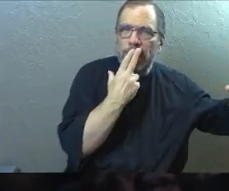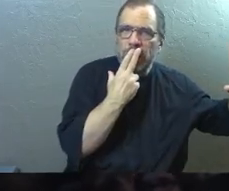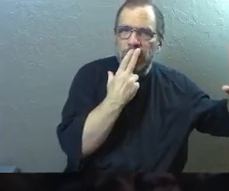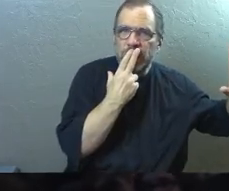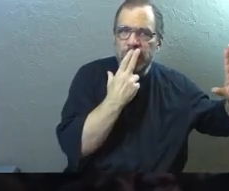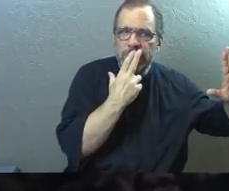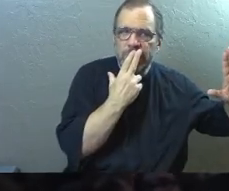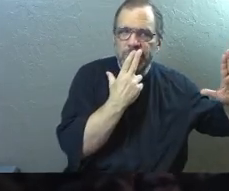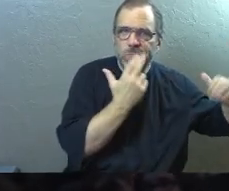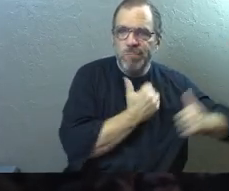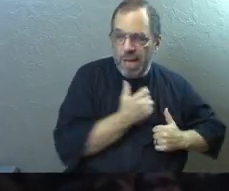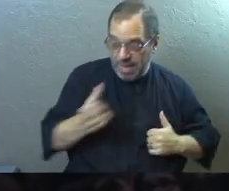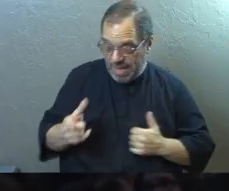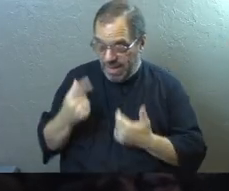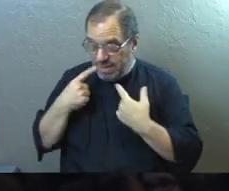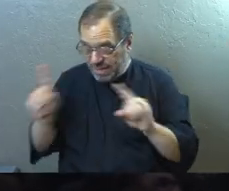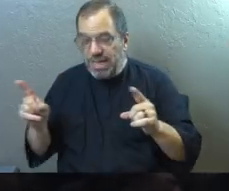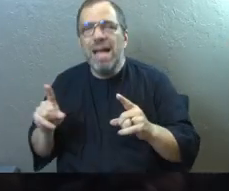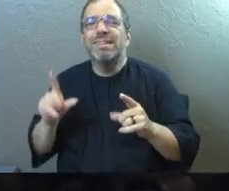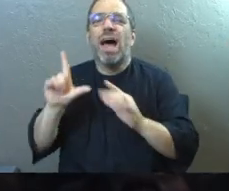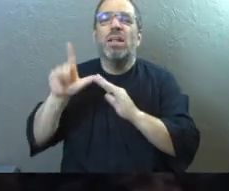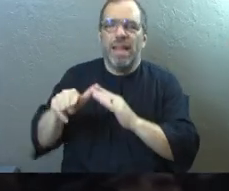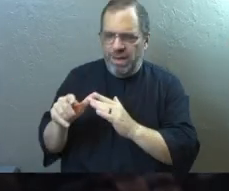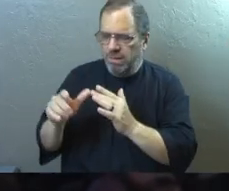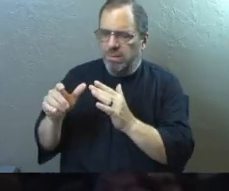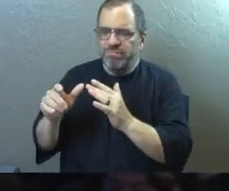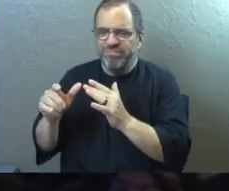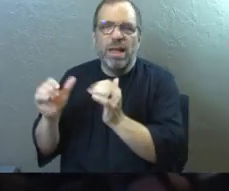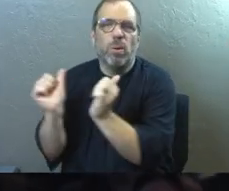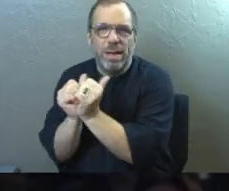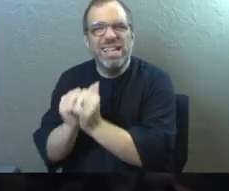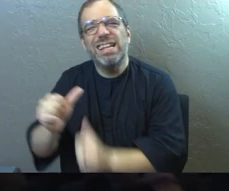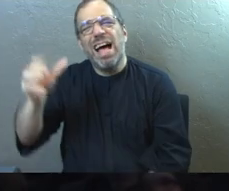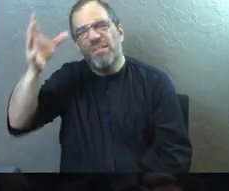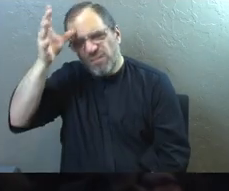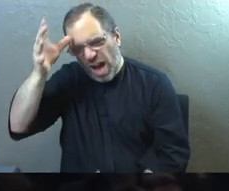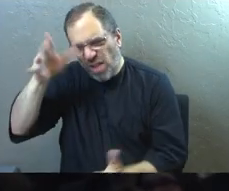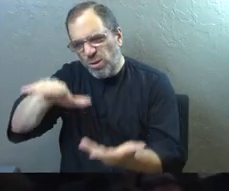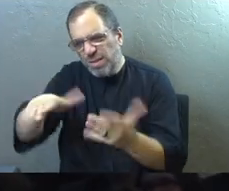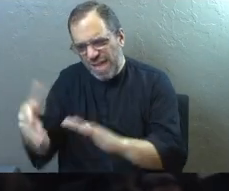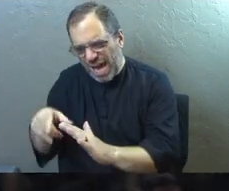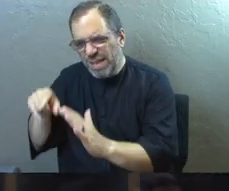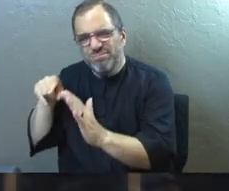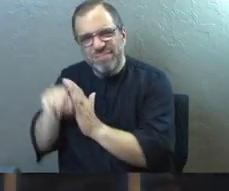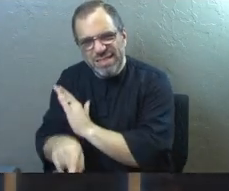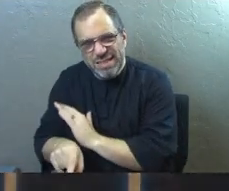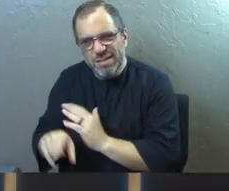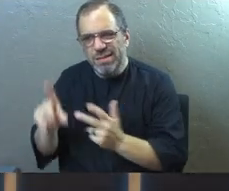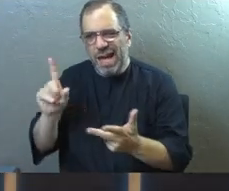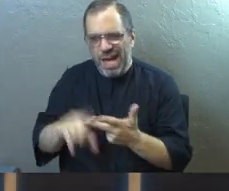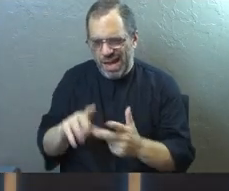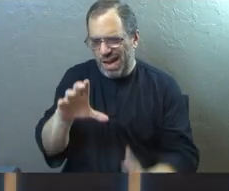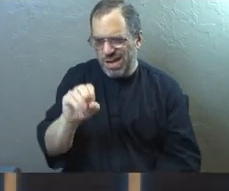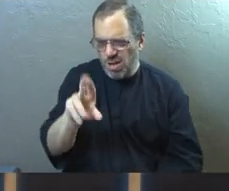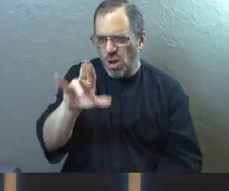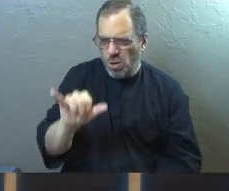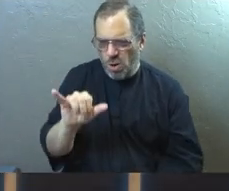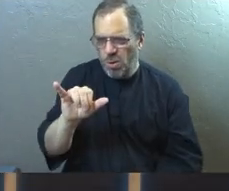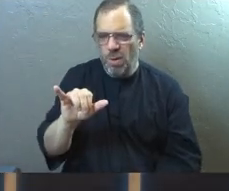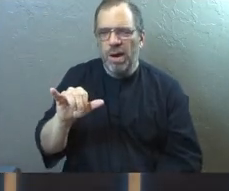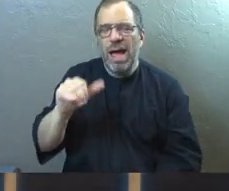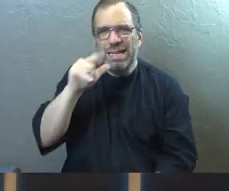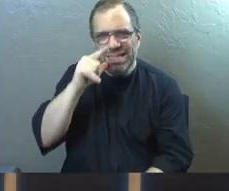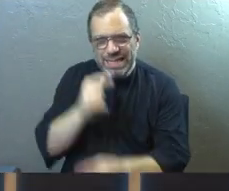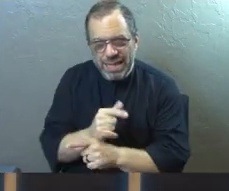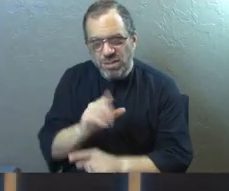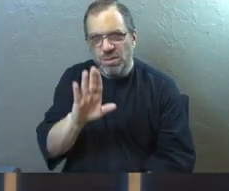they did it. And they were eventually arrested. The father was killed. The father was killed. And Corrie Ten Boom and